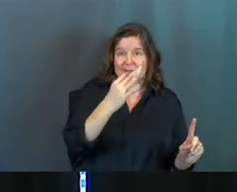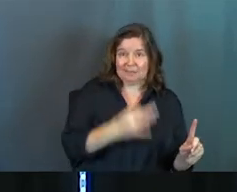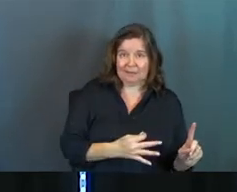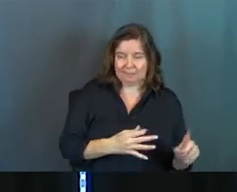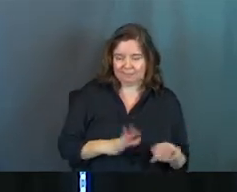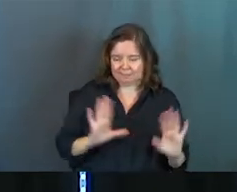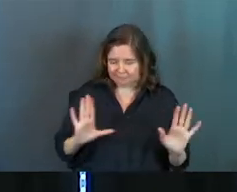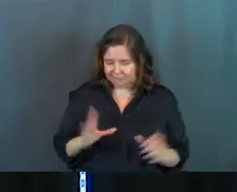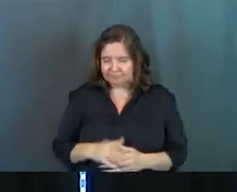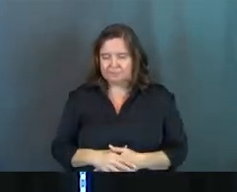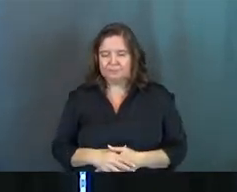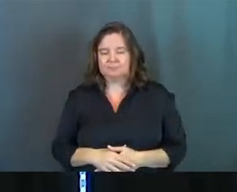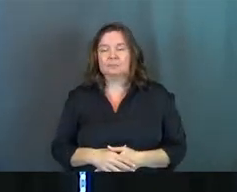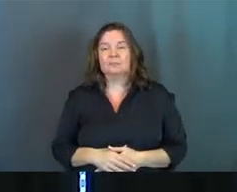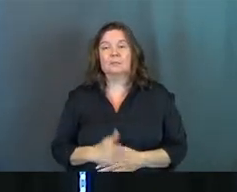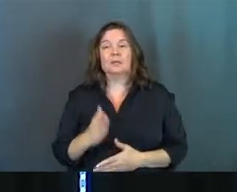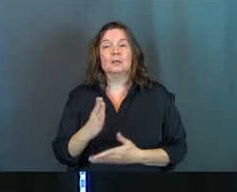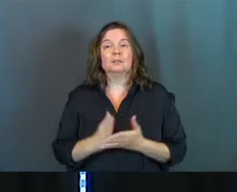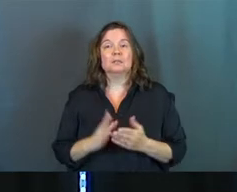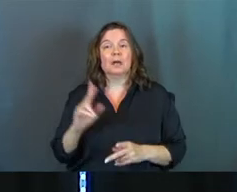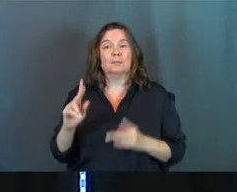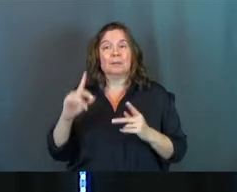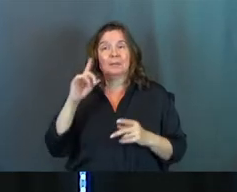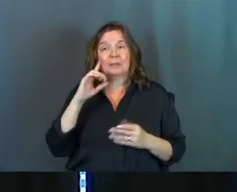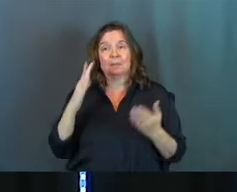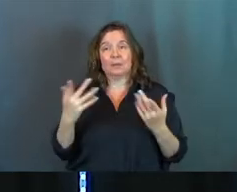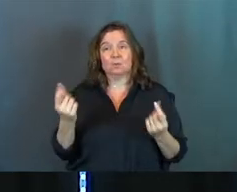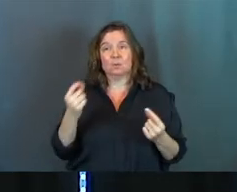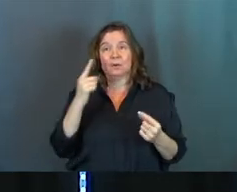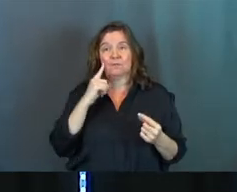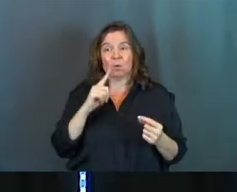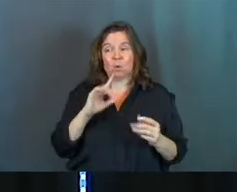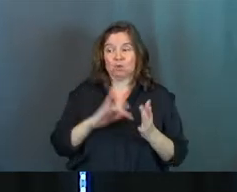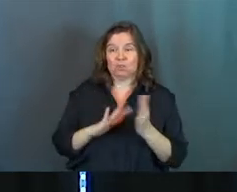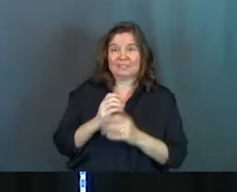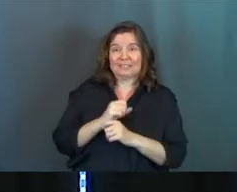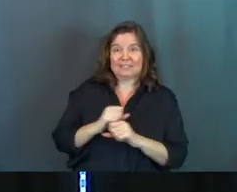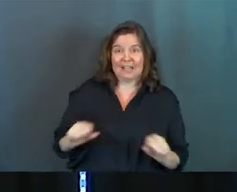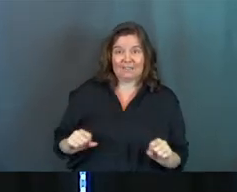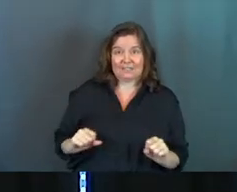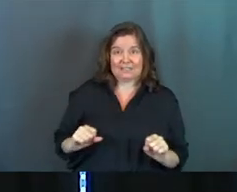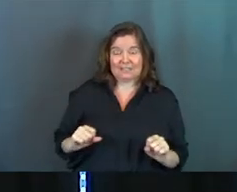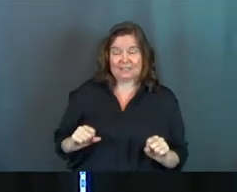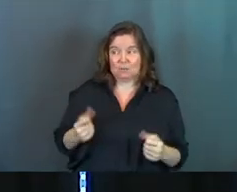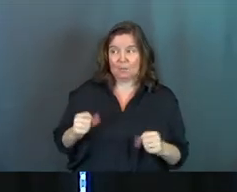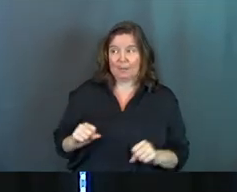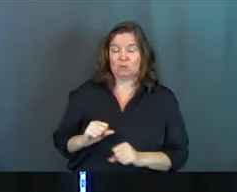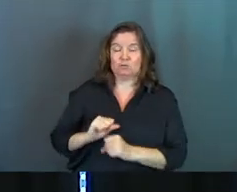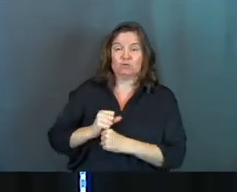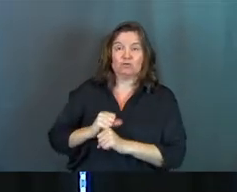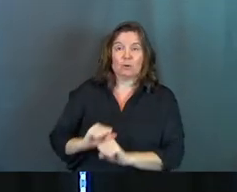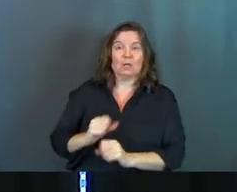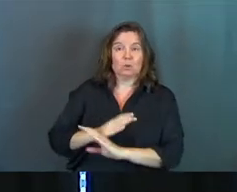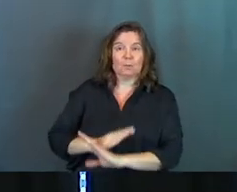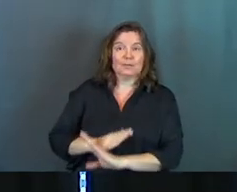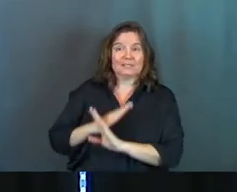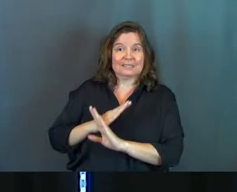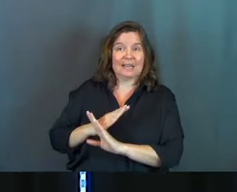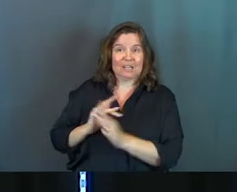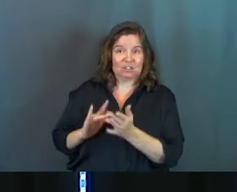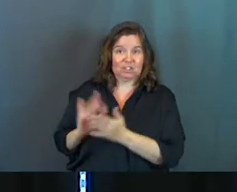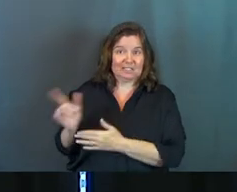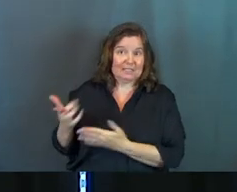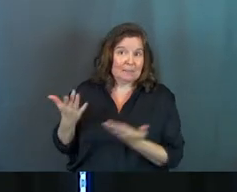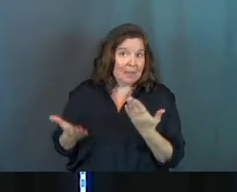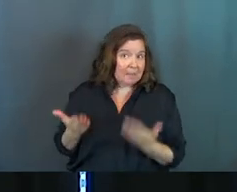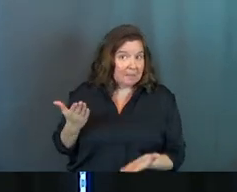right? Left the security of home. Some people think maybe that they're doing this for Jesus's safety. So this is the far other end. Like maybe they're just trying to protect Jesus. Like that's a reach, but they're